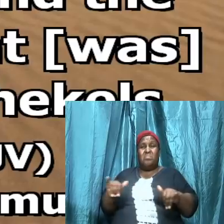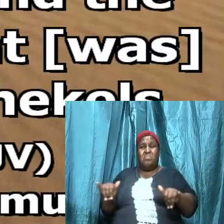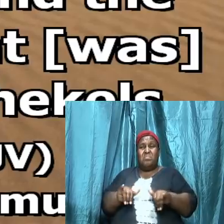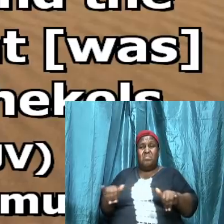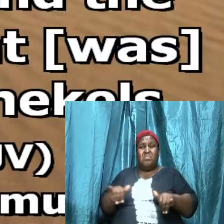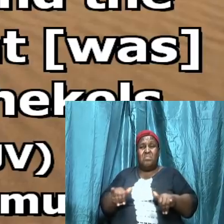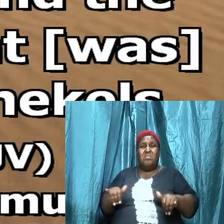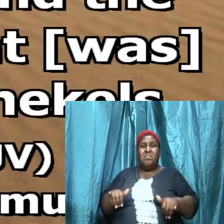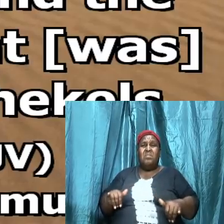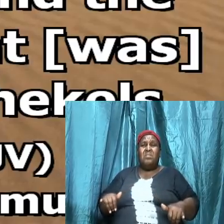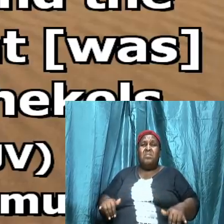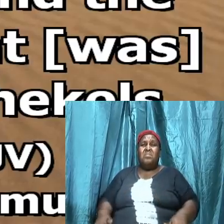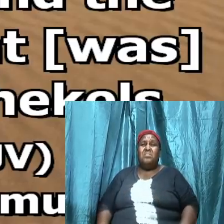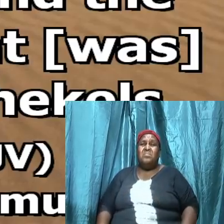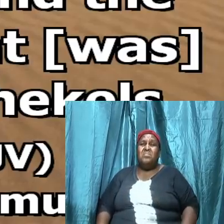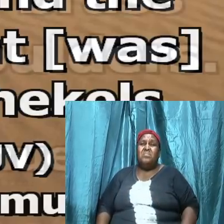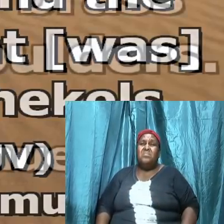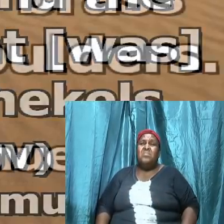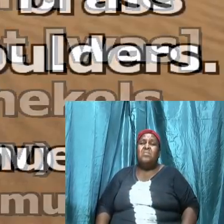brass and he